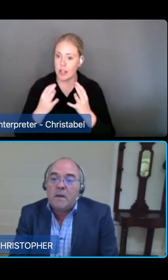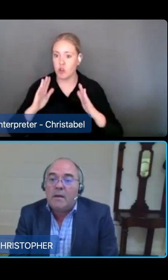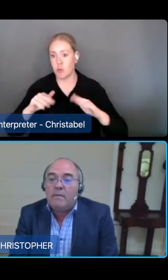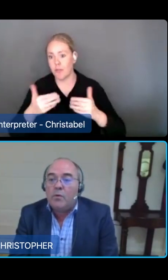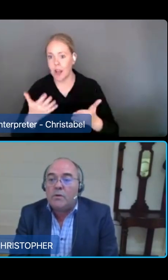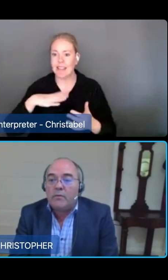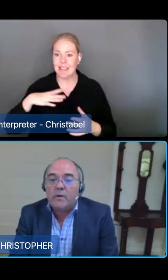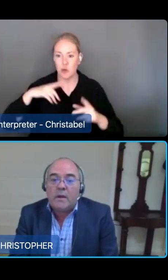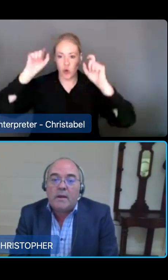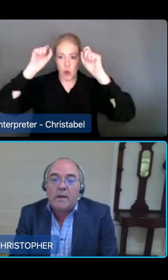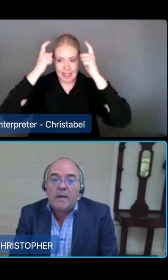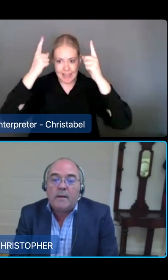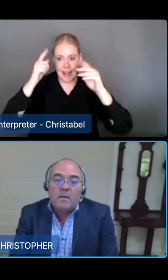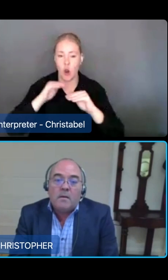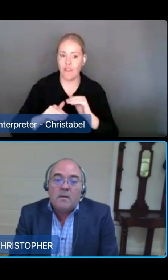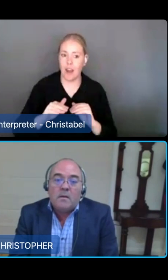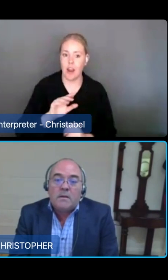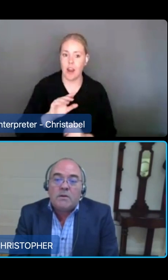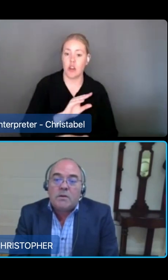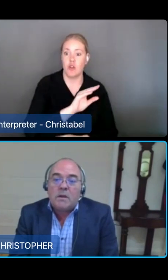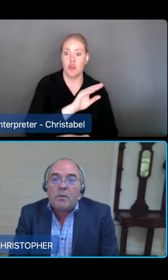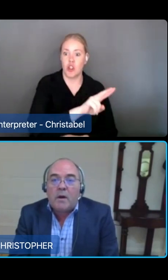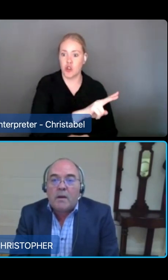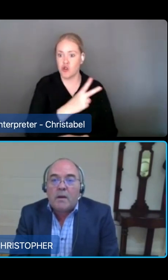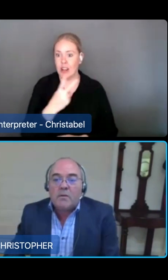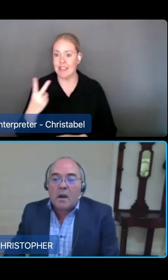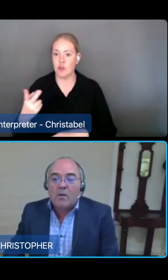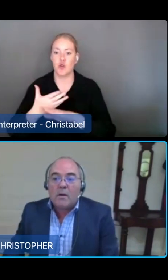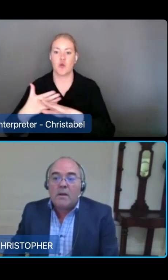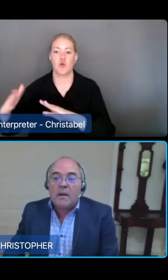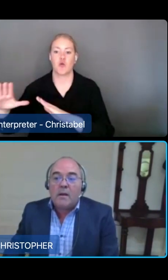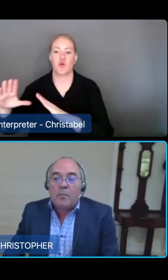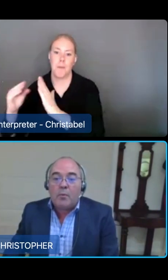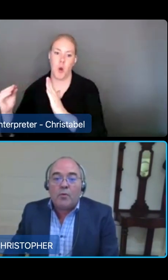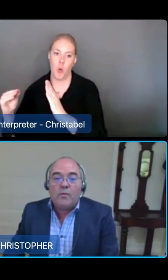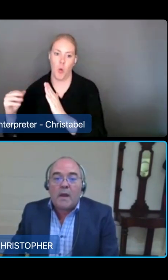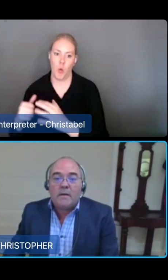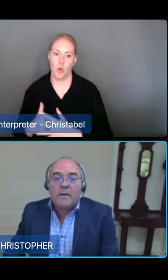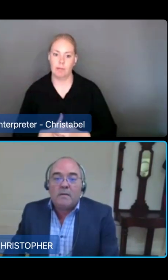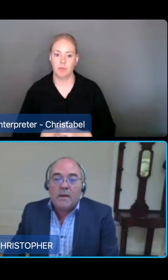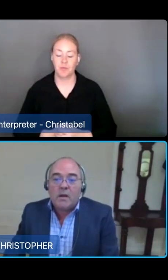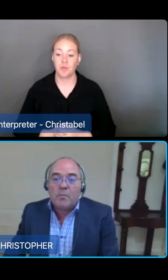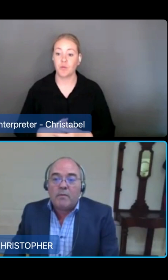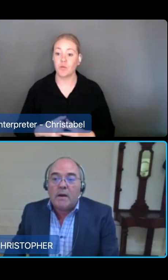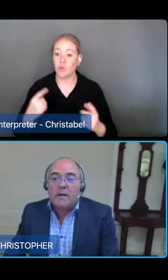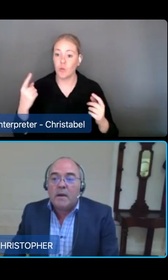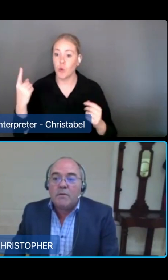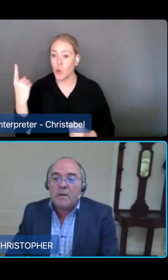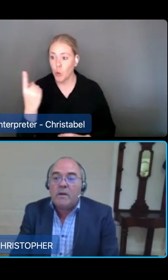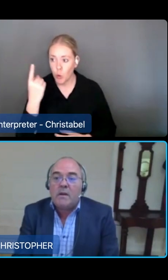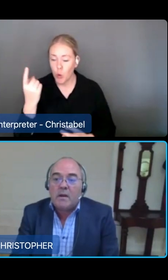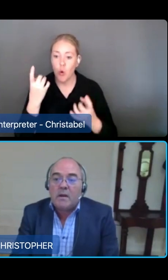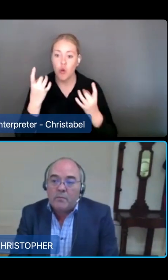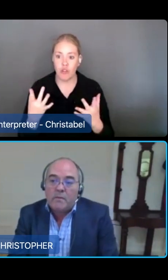business and for delivery of care. In particular, providers who are currently an approved active aged care provider